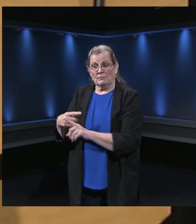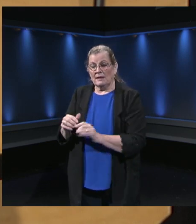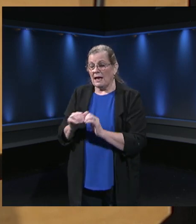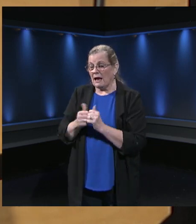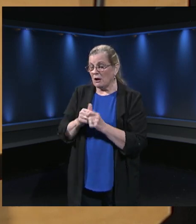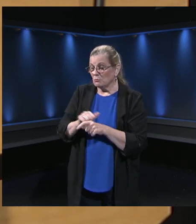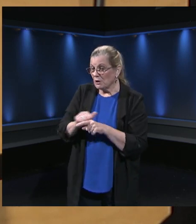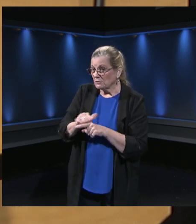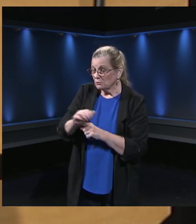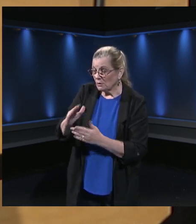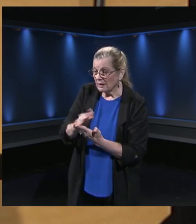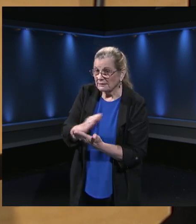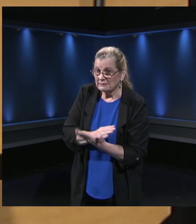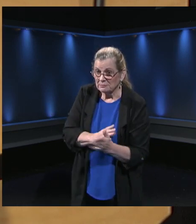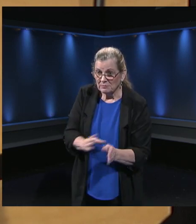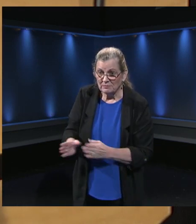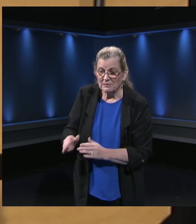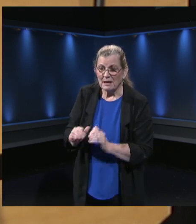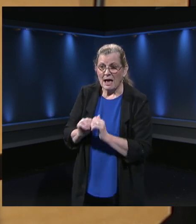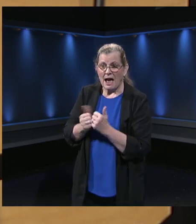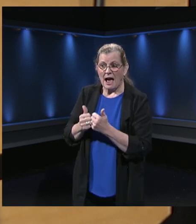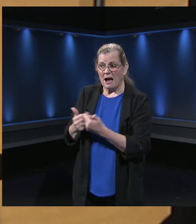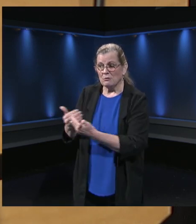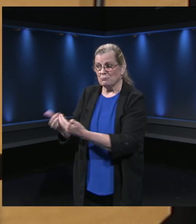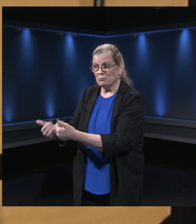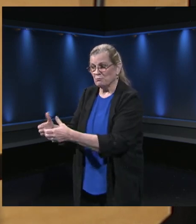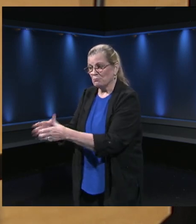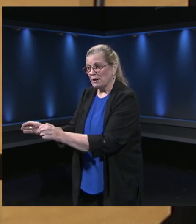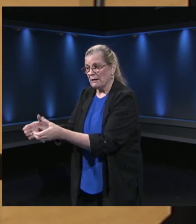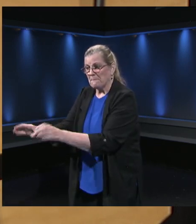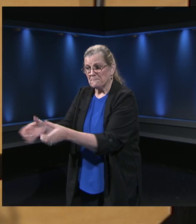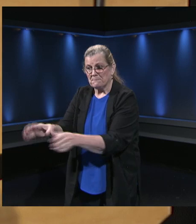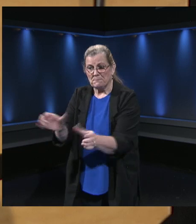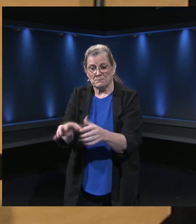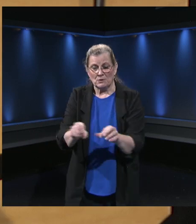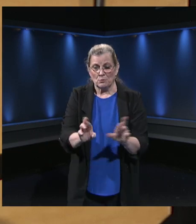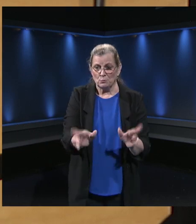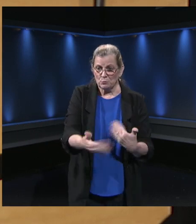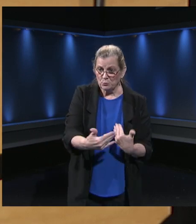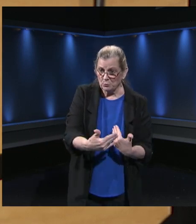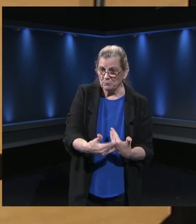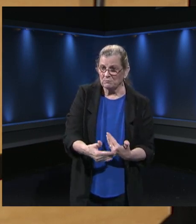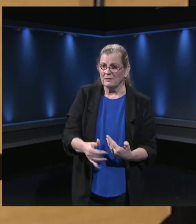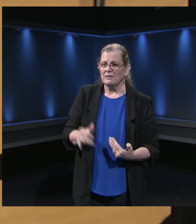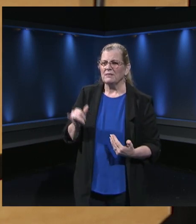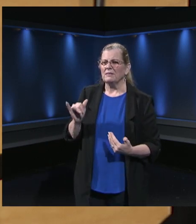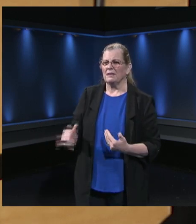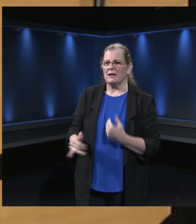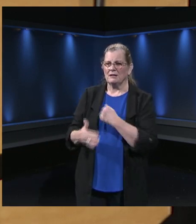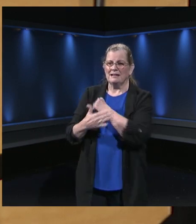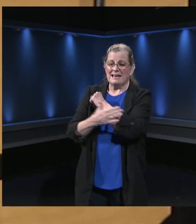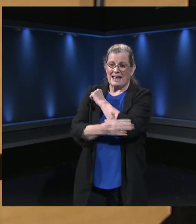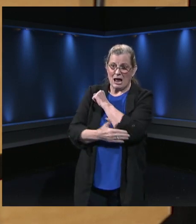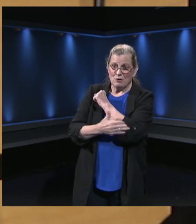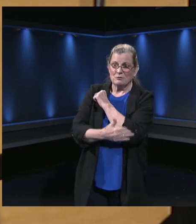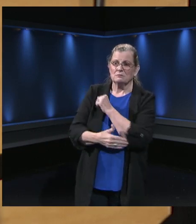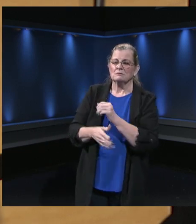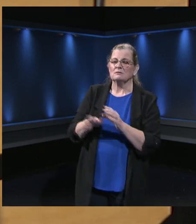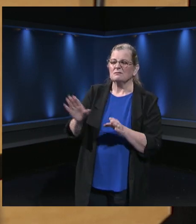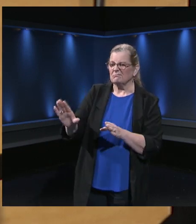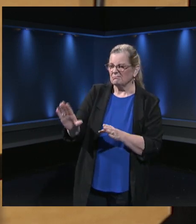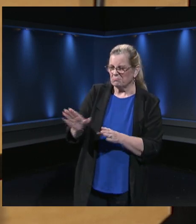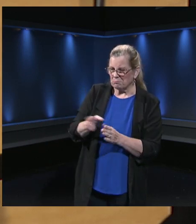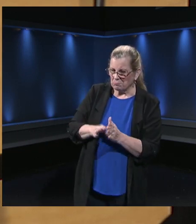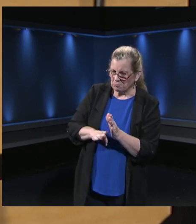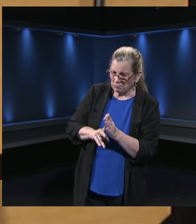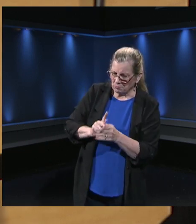collaborate. So we were able to debrief at the schools from the county professional development. I know as SBITS